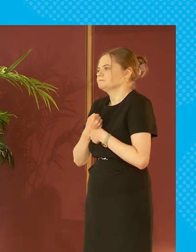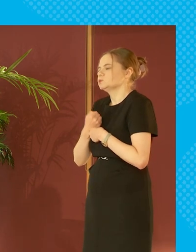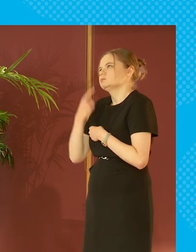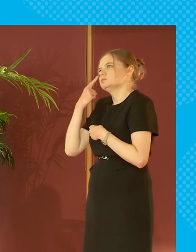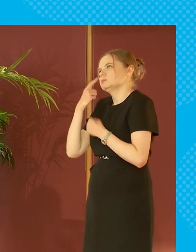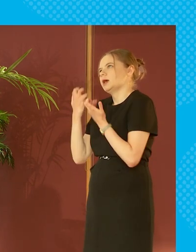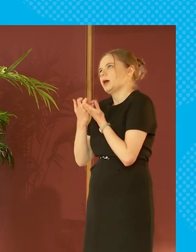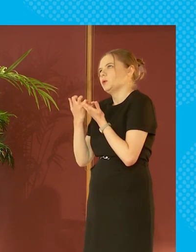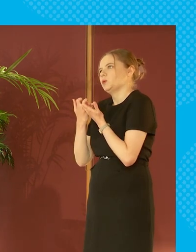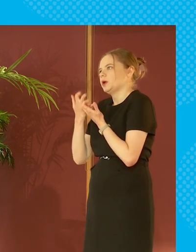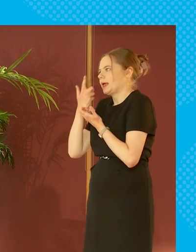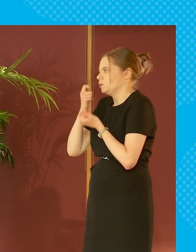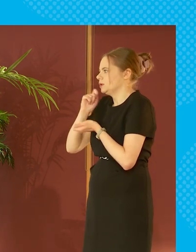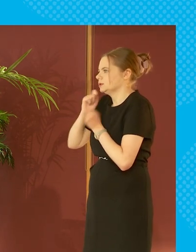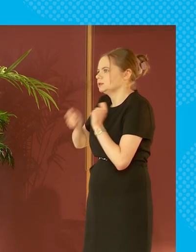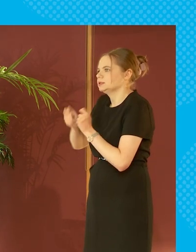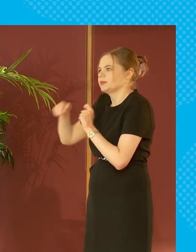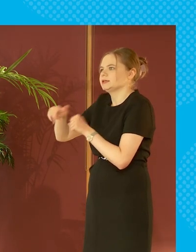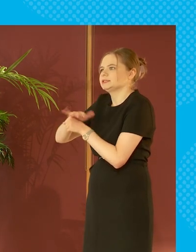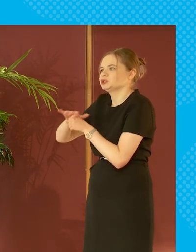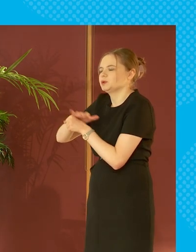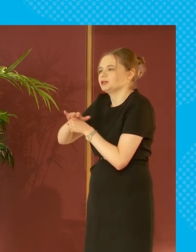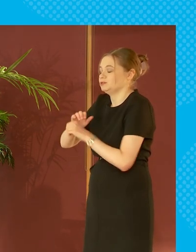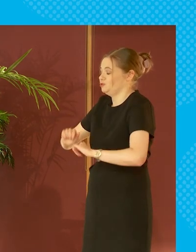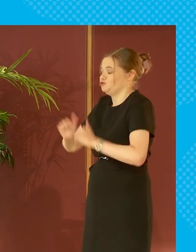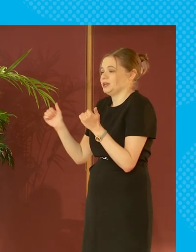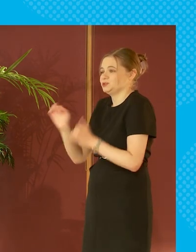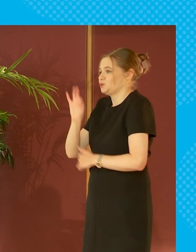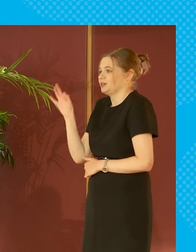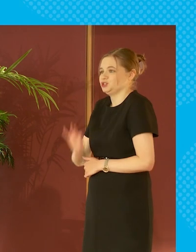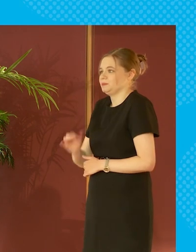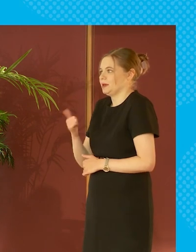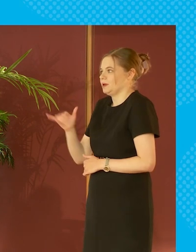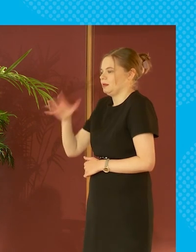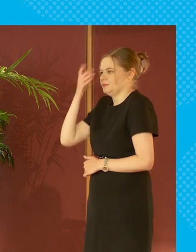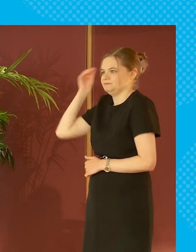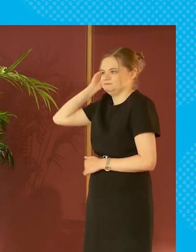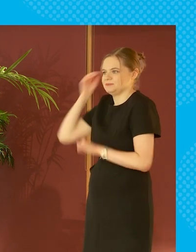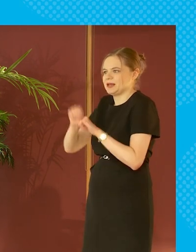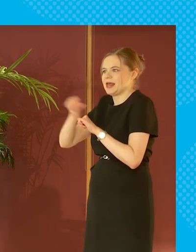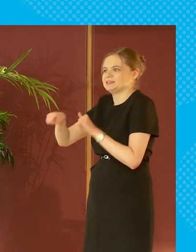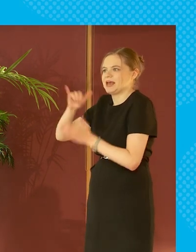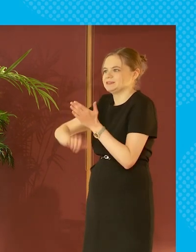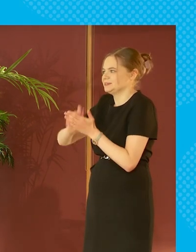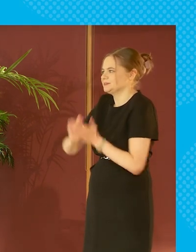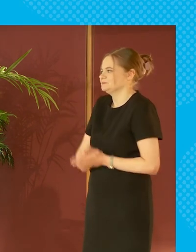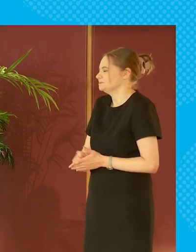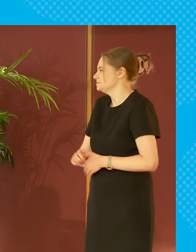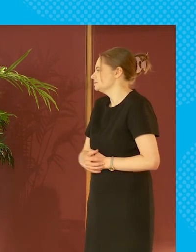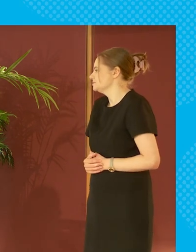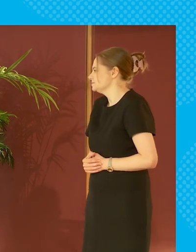back to you saying what can we do about it how can we shift apathy a great question i might nick that for my next essay setting question